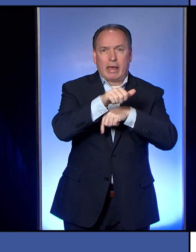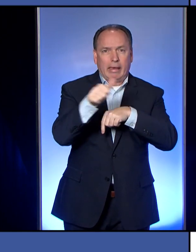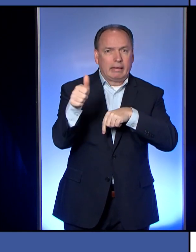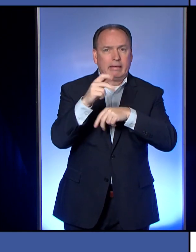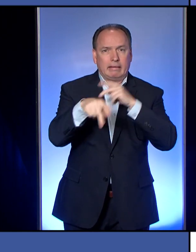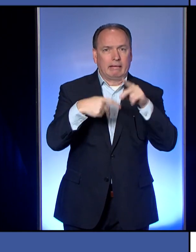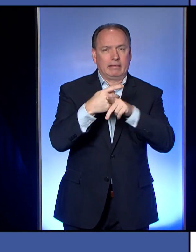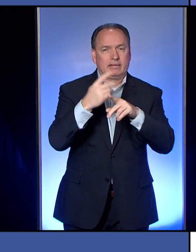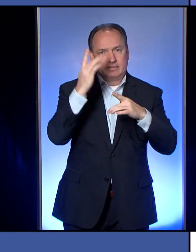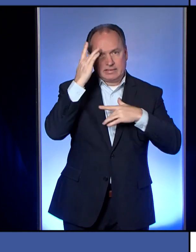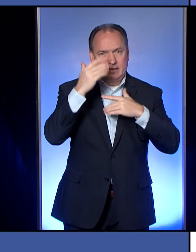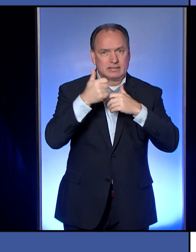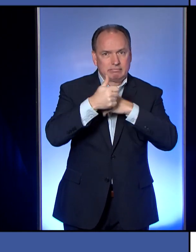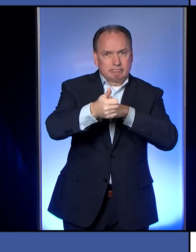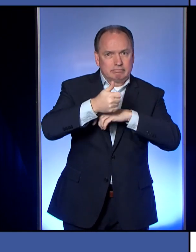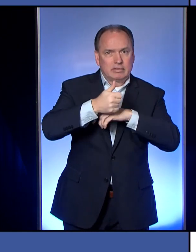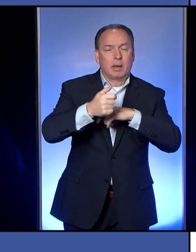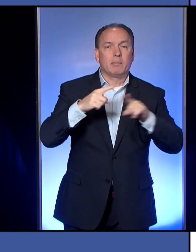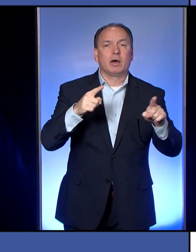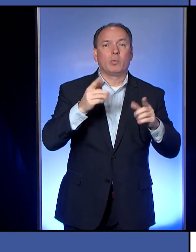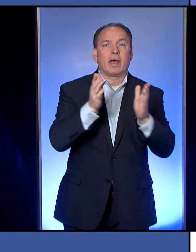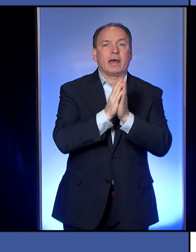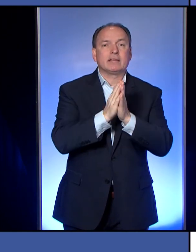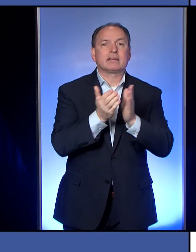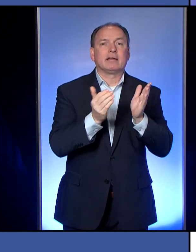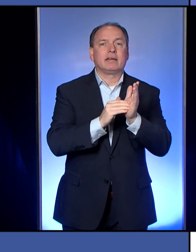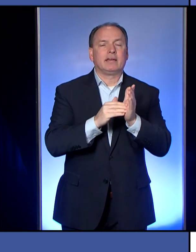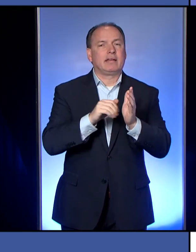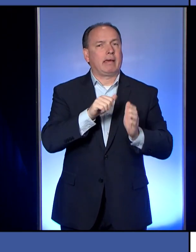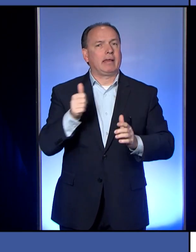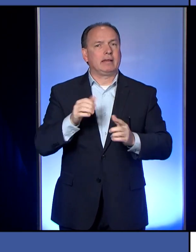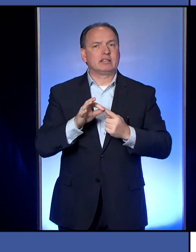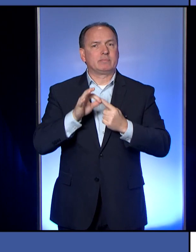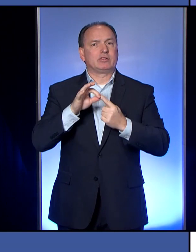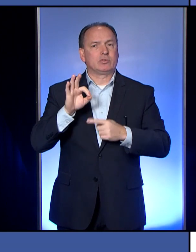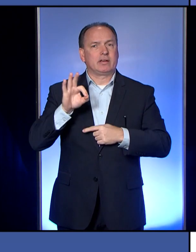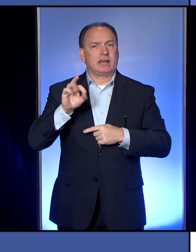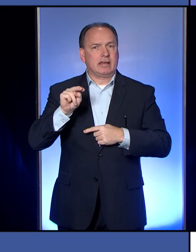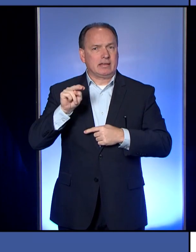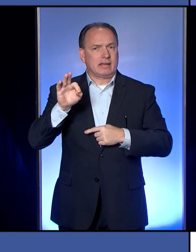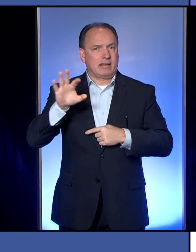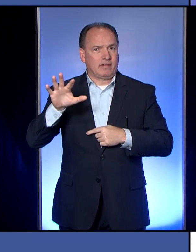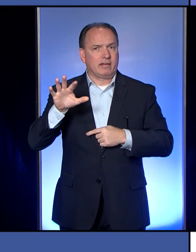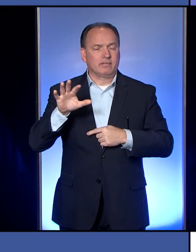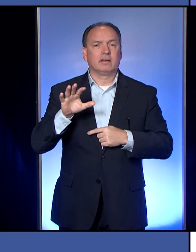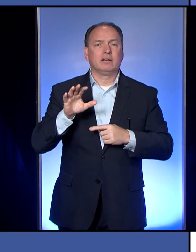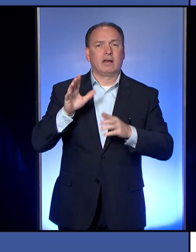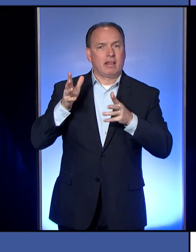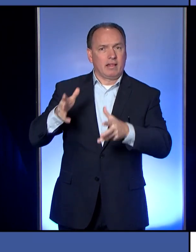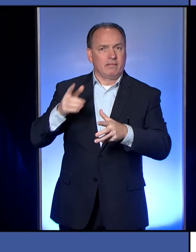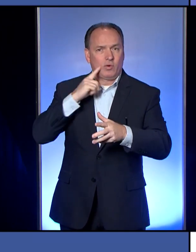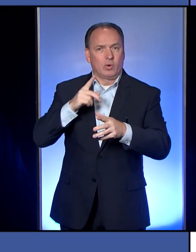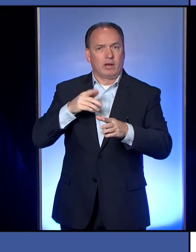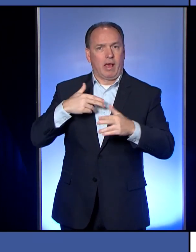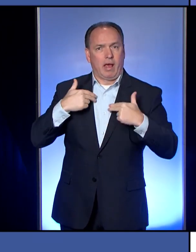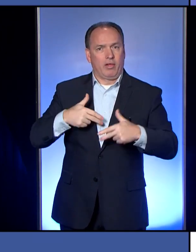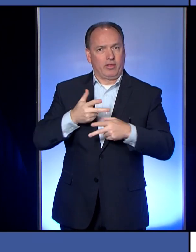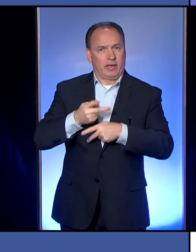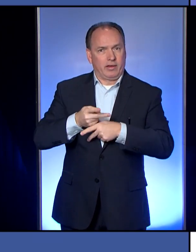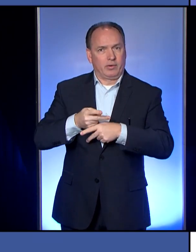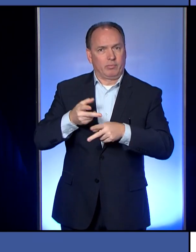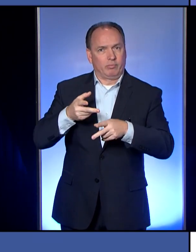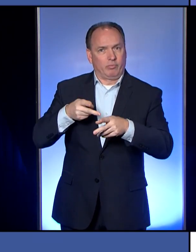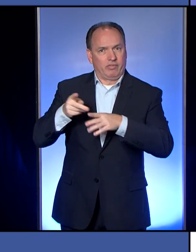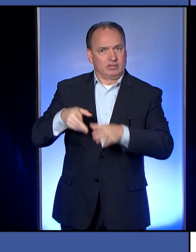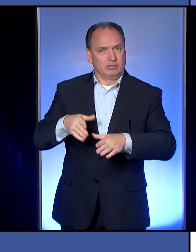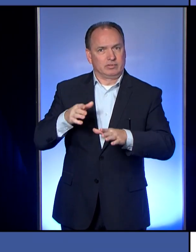back and forth. But again, we ask that the surgical masses and the N95 be left for the health care professionals as we still don't have enough of